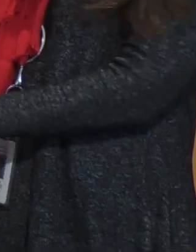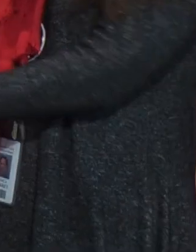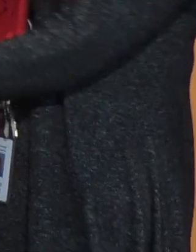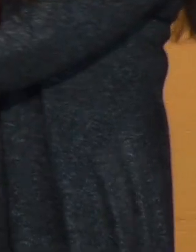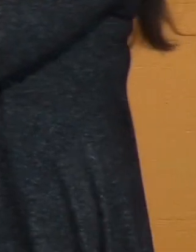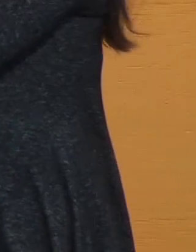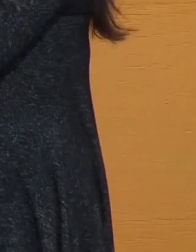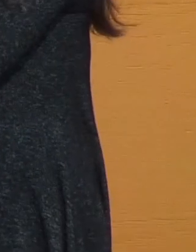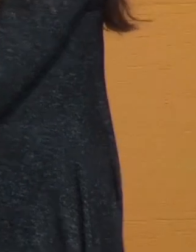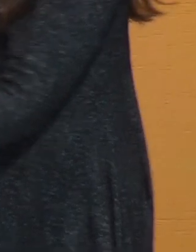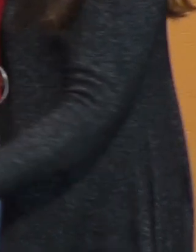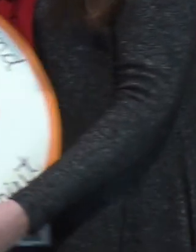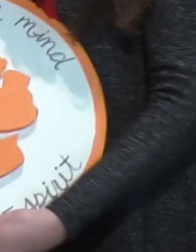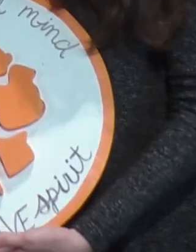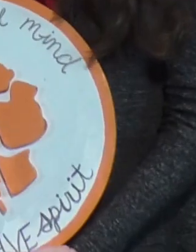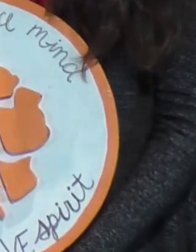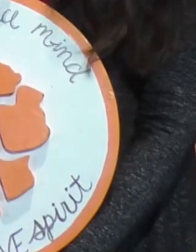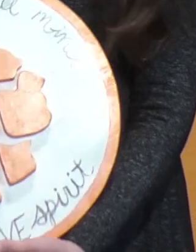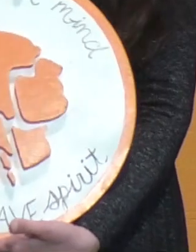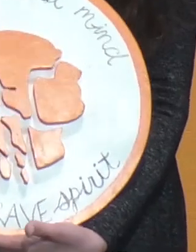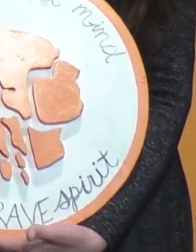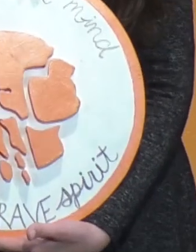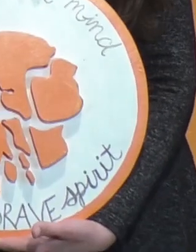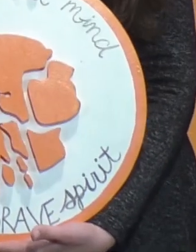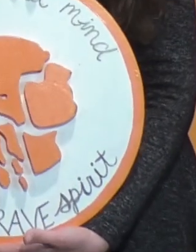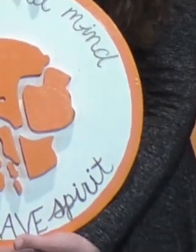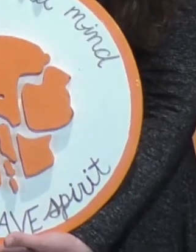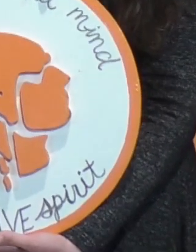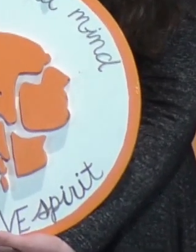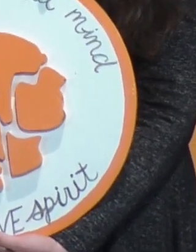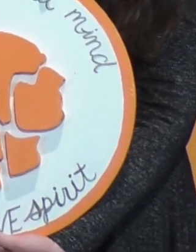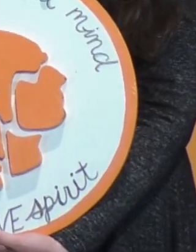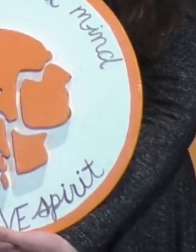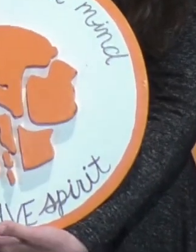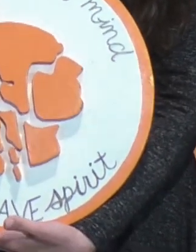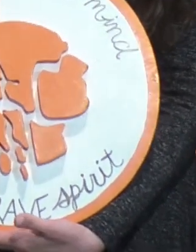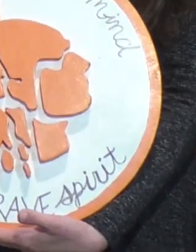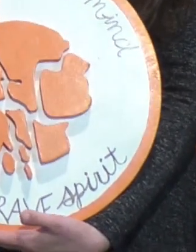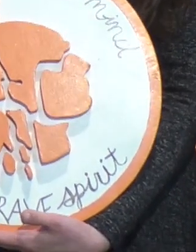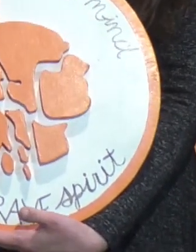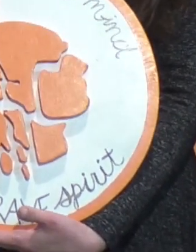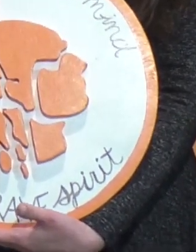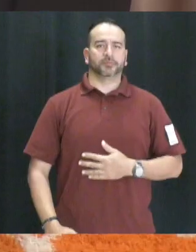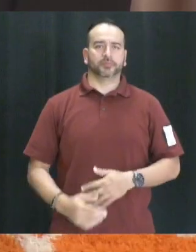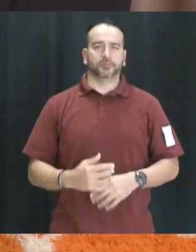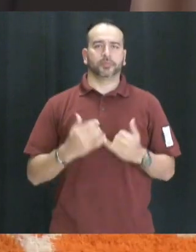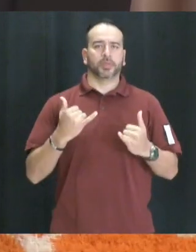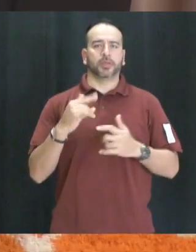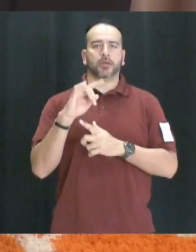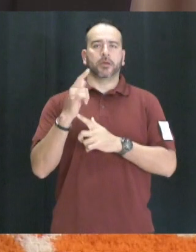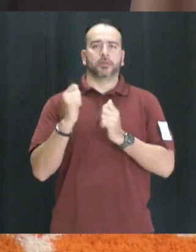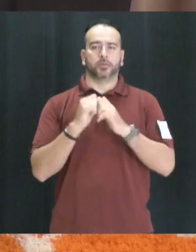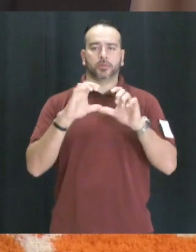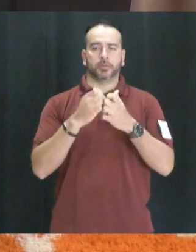I know. Well deserved. Great candidate. When you see these two on campus today, make sure you give them a high five and tell them go Braves. Now to